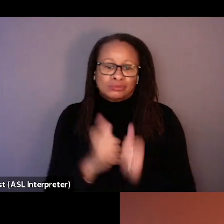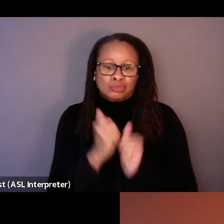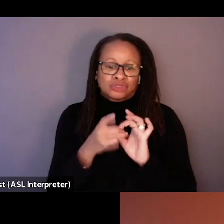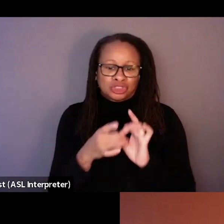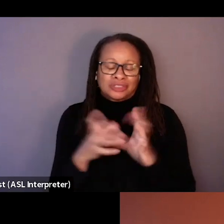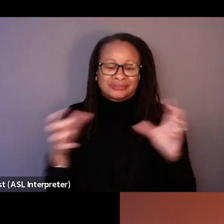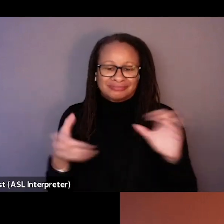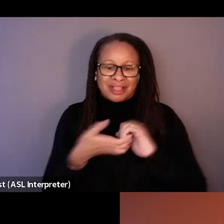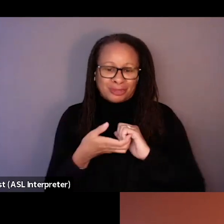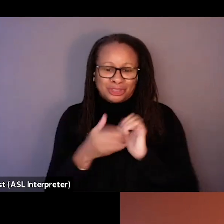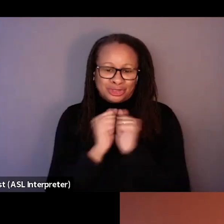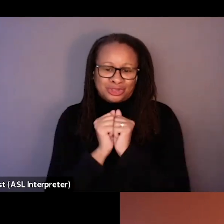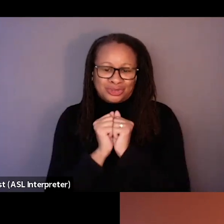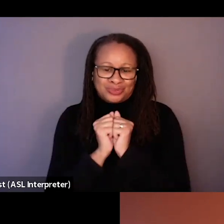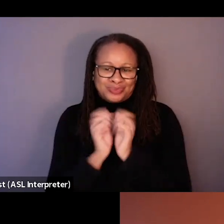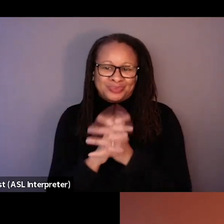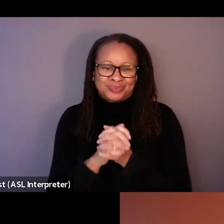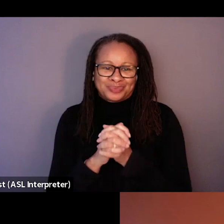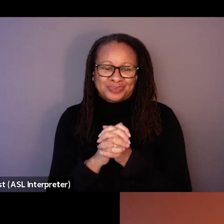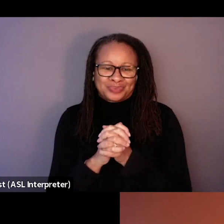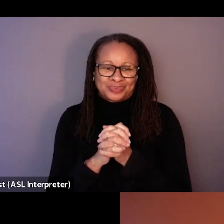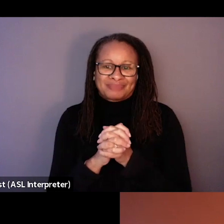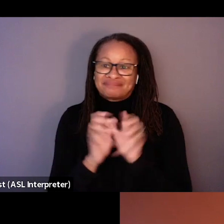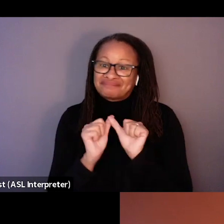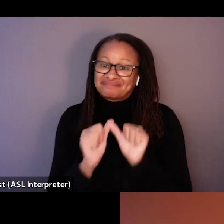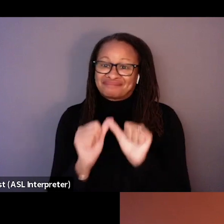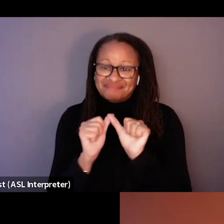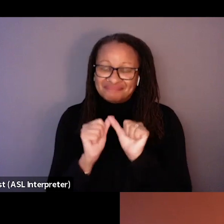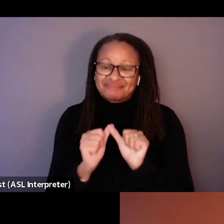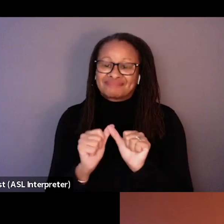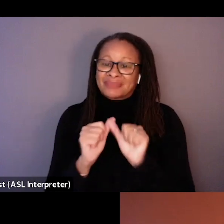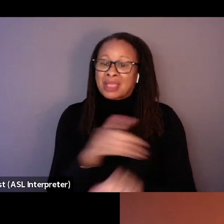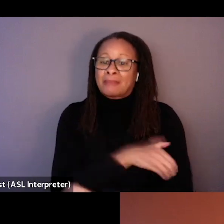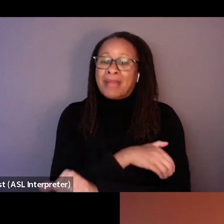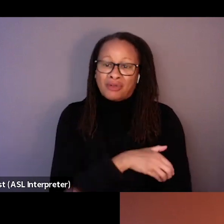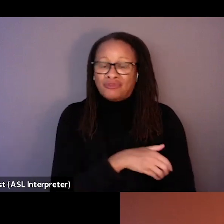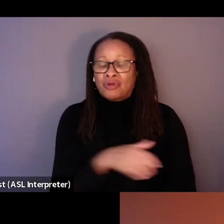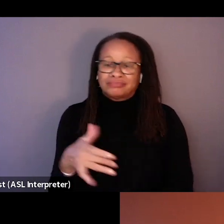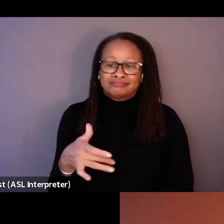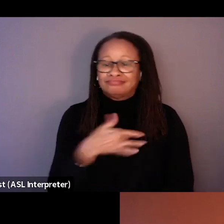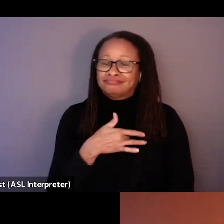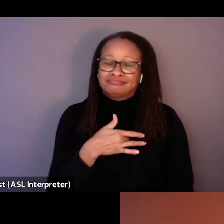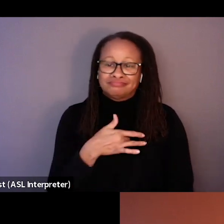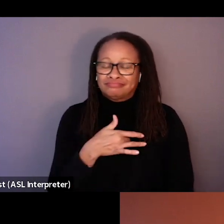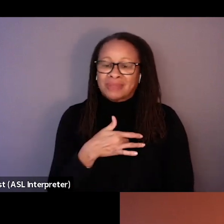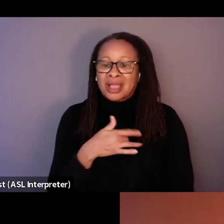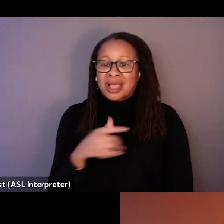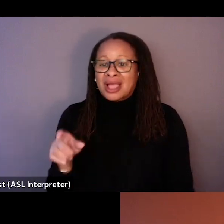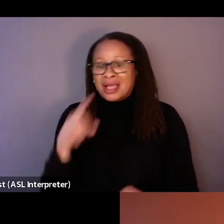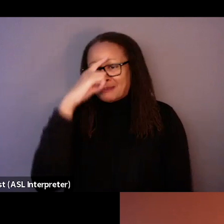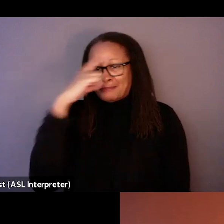I think. And it's deep moving and a powerful film. It has black notebooks,